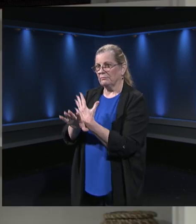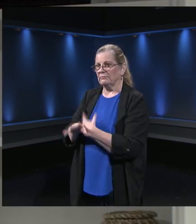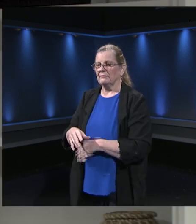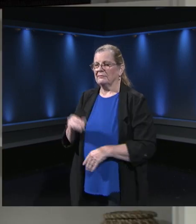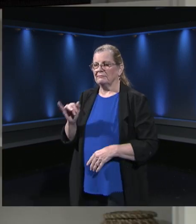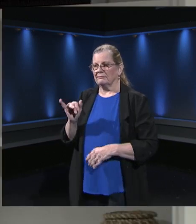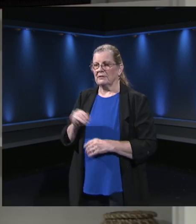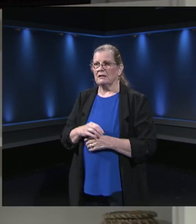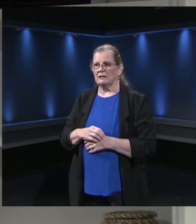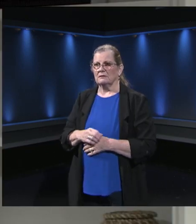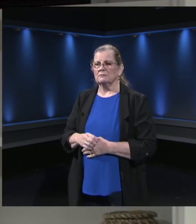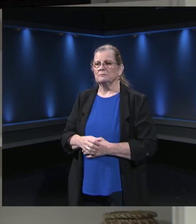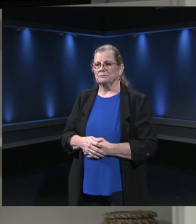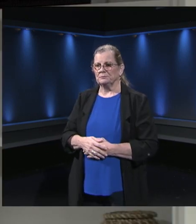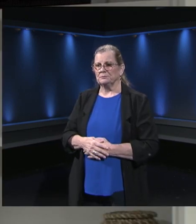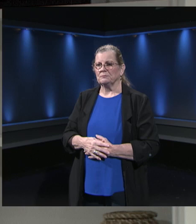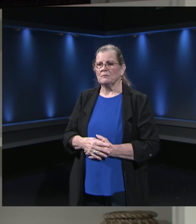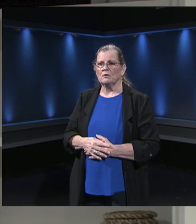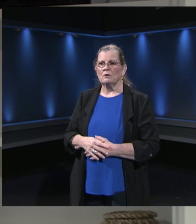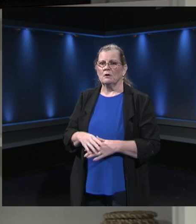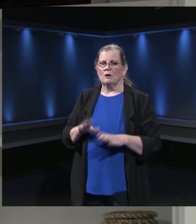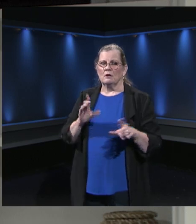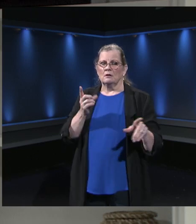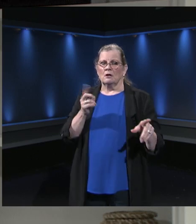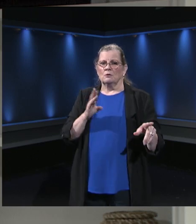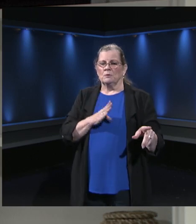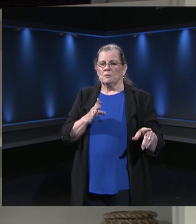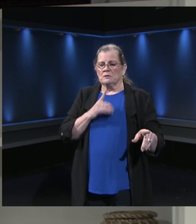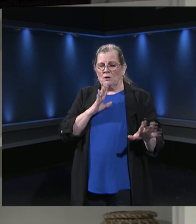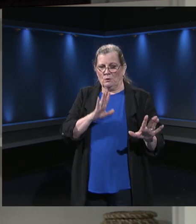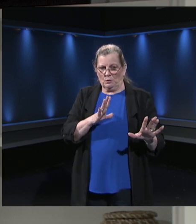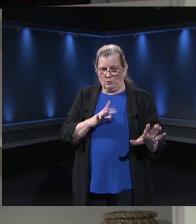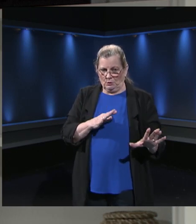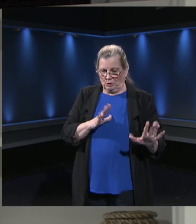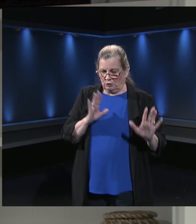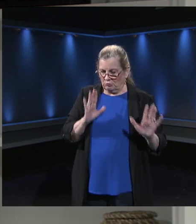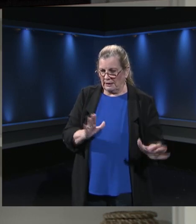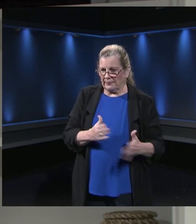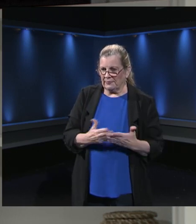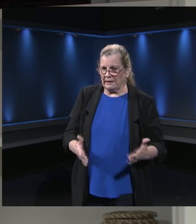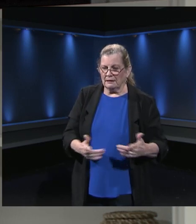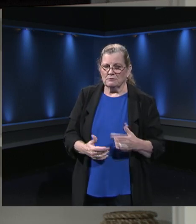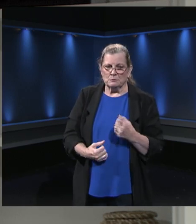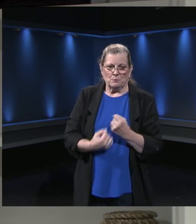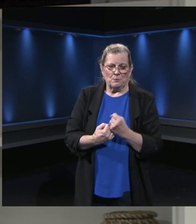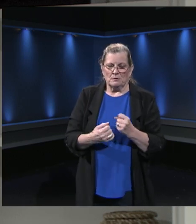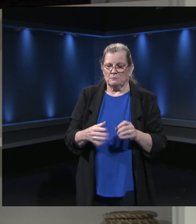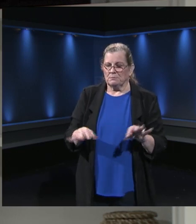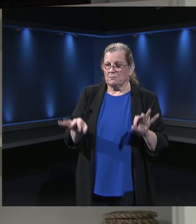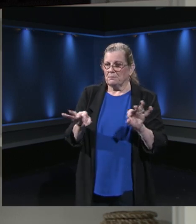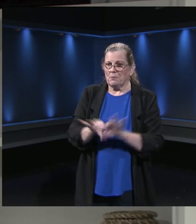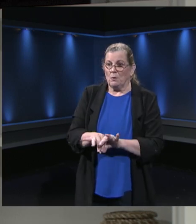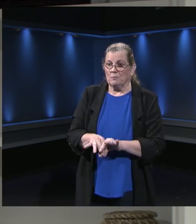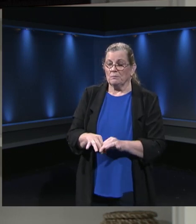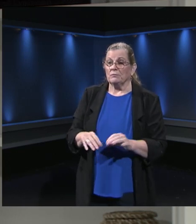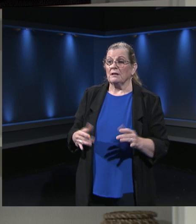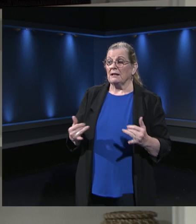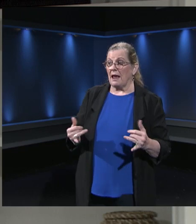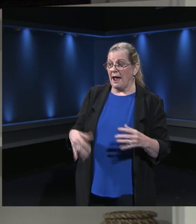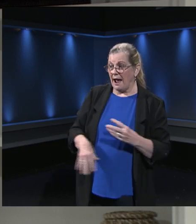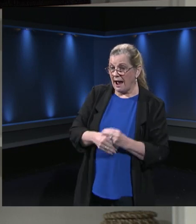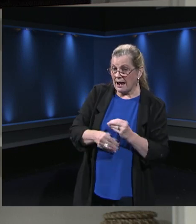things we did at the end of the year on the budget that I thought was important and want to share with the community. We added additional support for